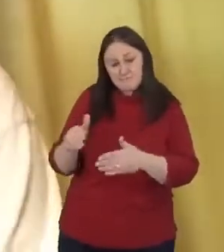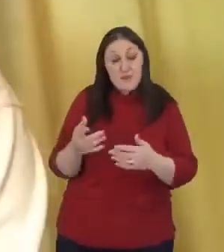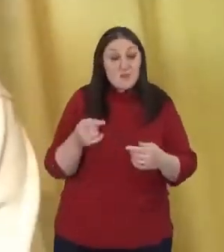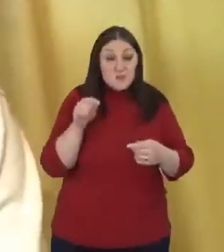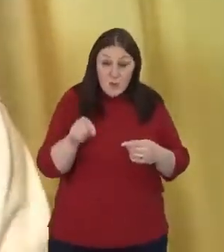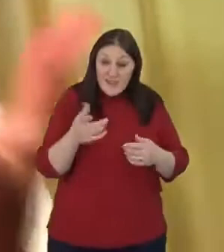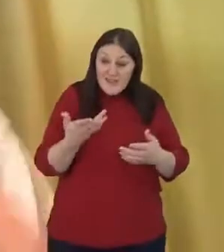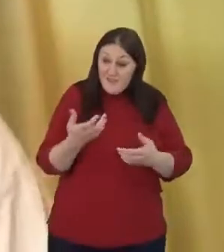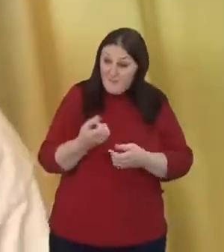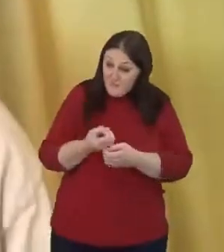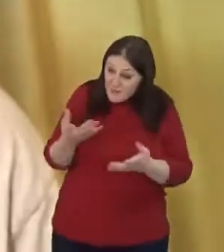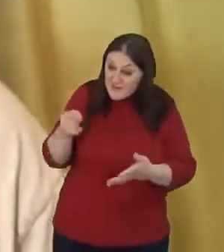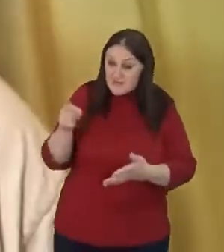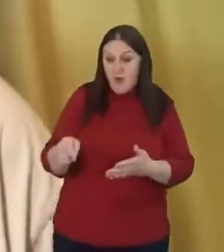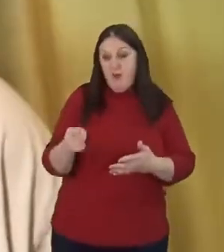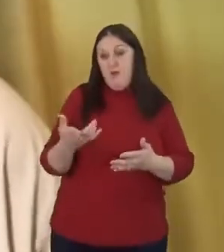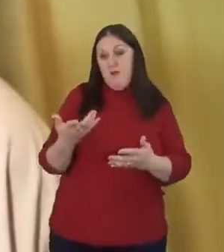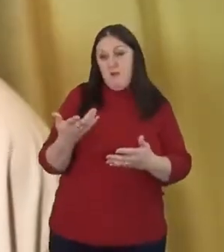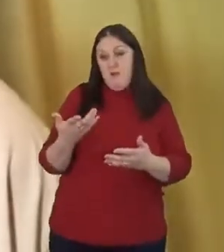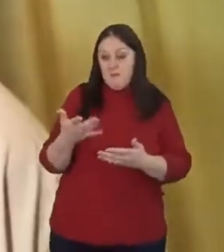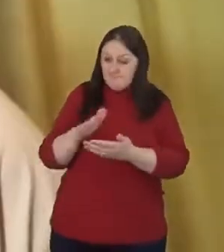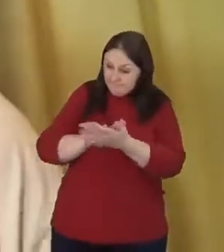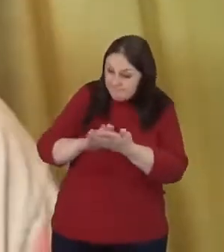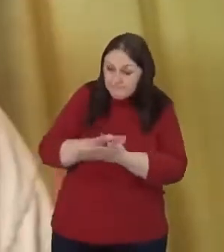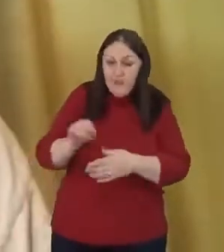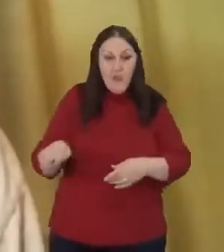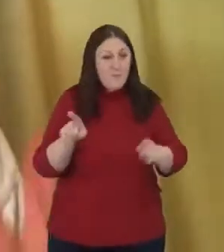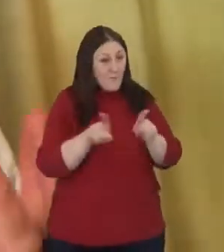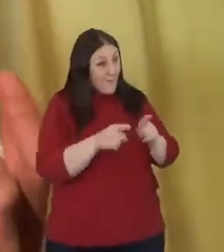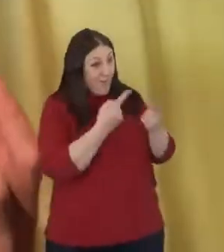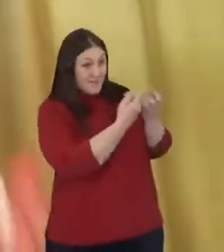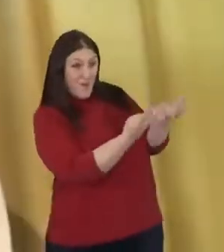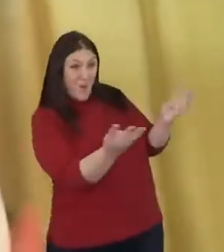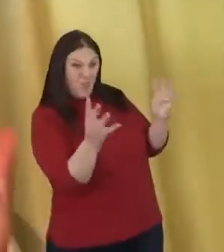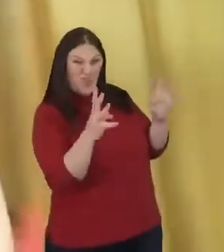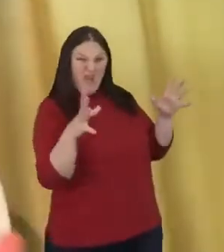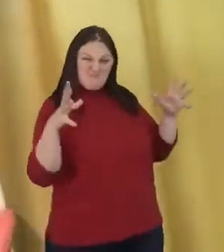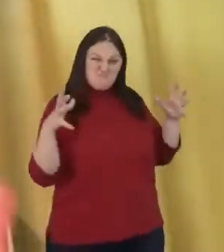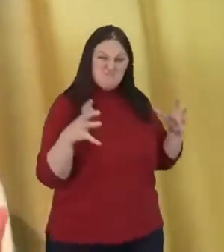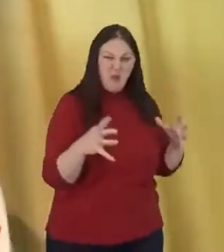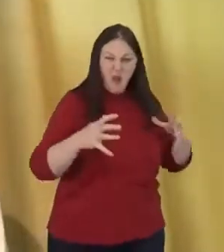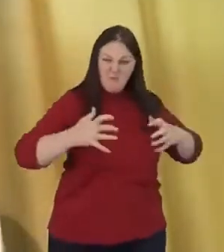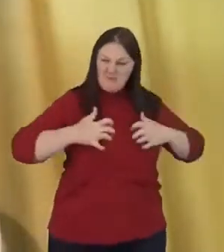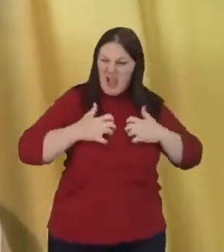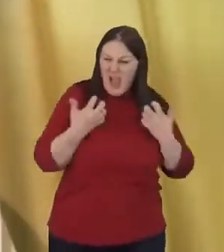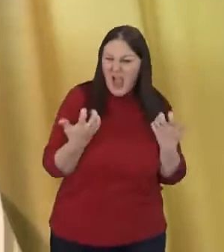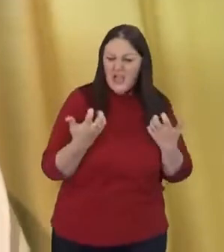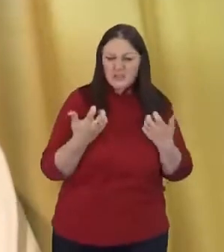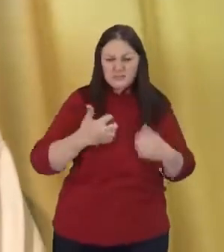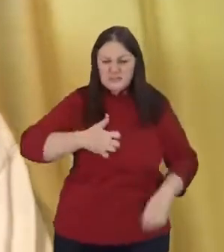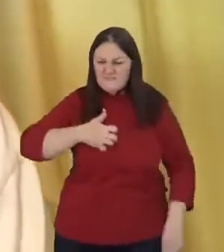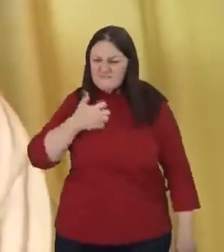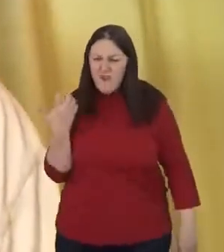her sin, but he also transforms this mob of angry, violent men.